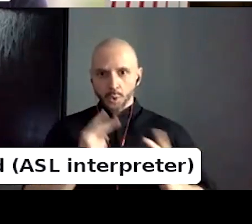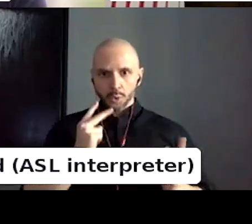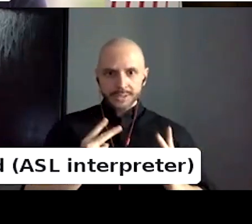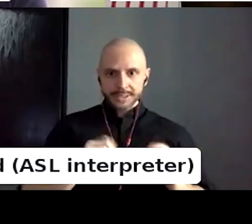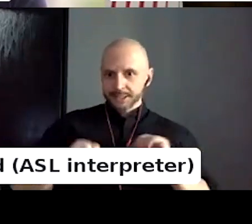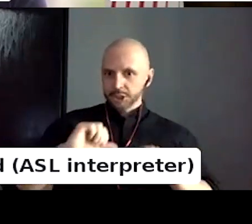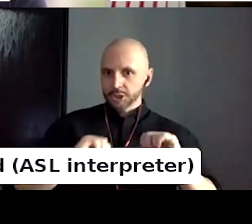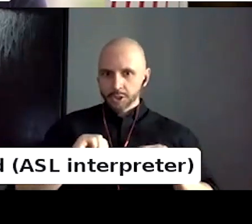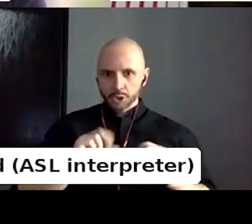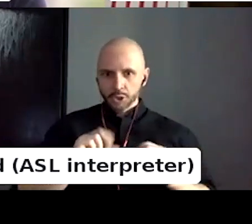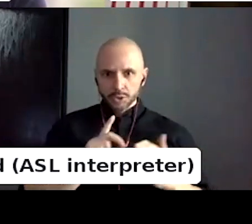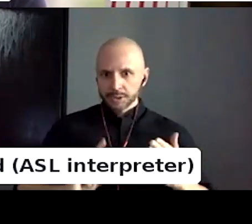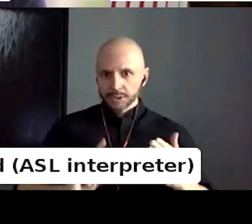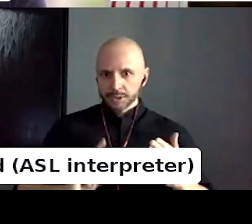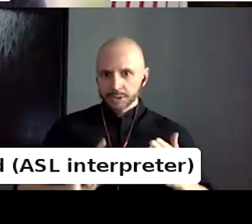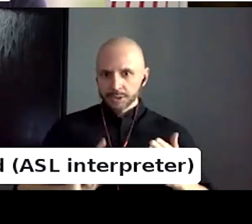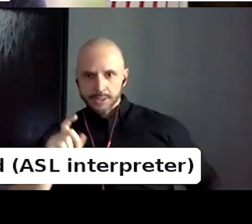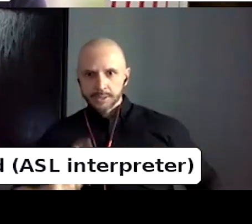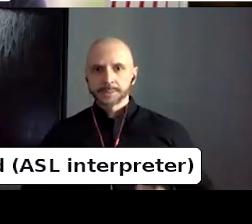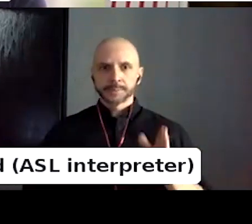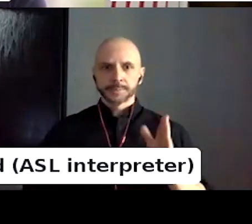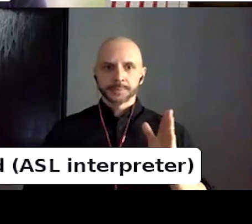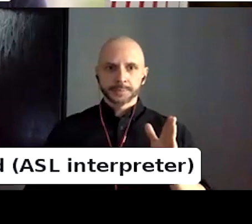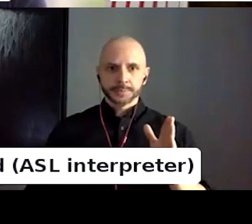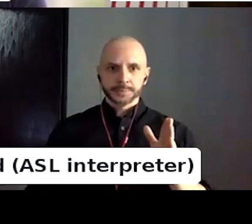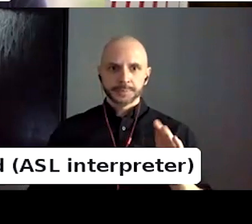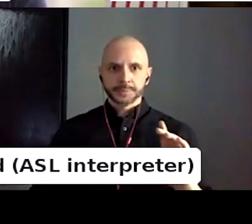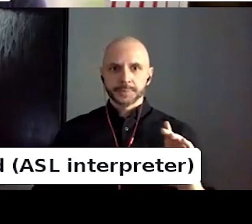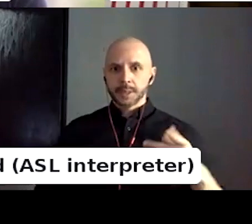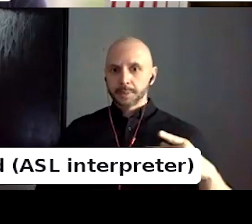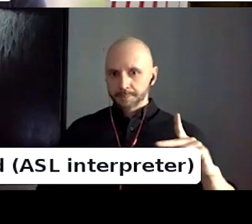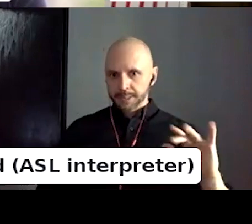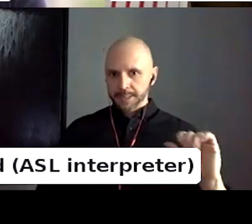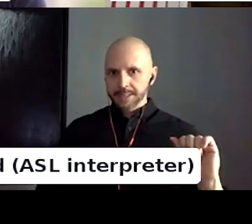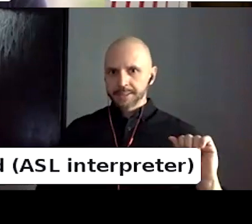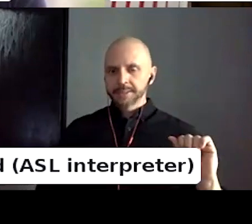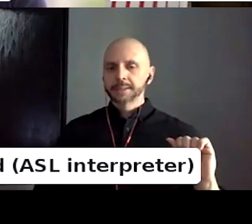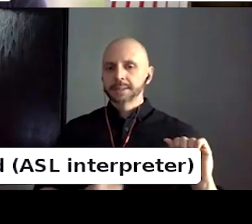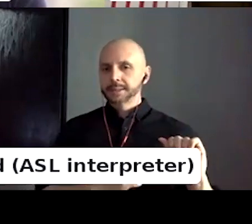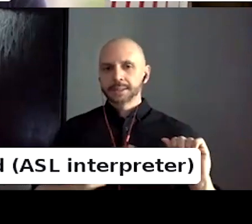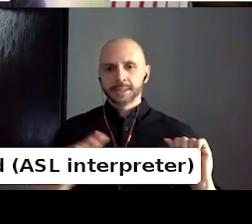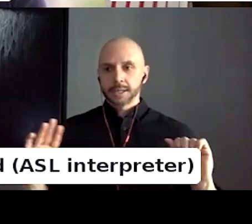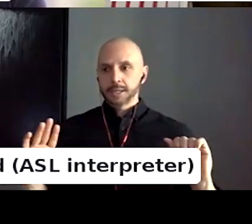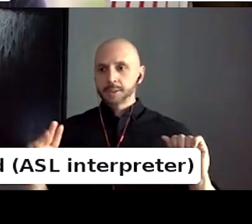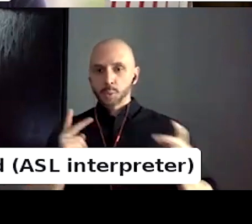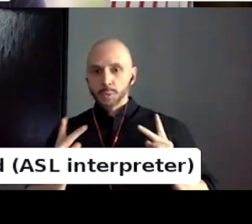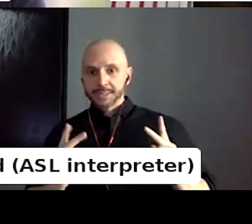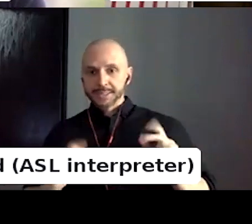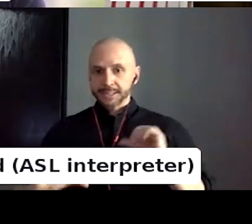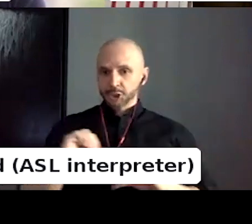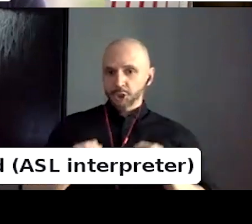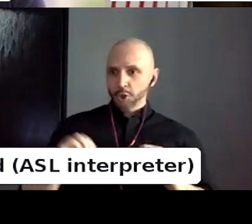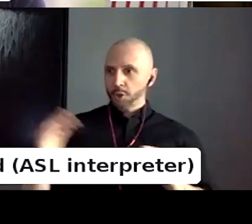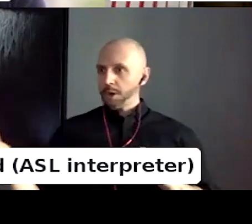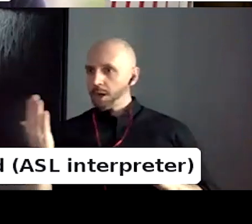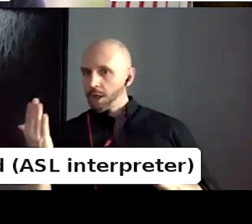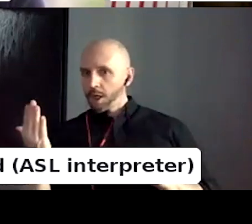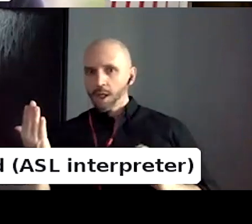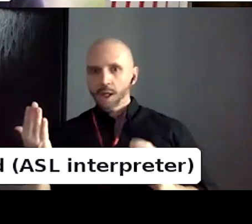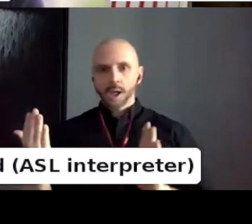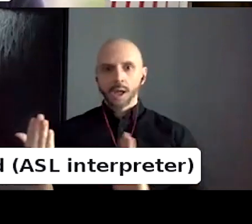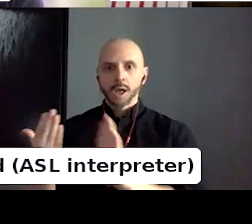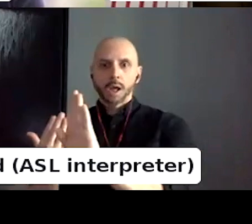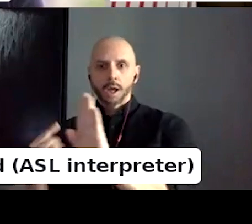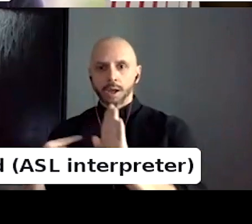No, everyone was basically doing it on their own. And I think Lotte, you may have seen some, some choirs at one